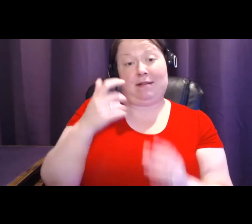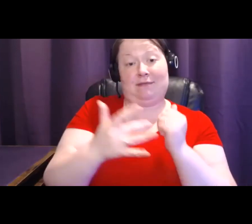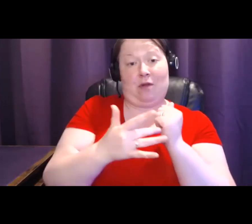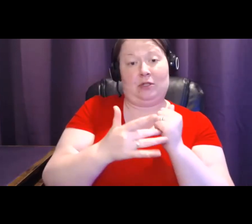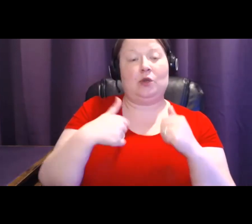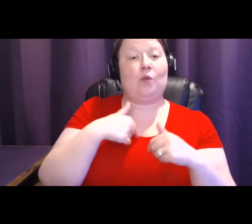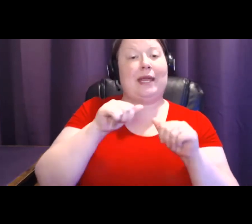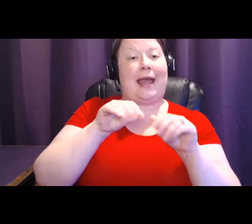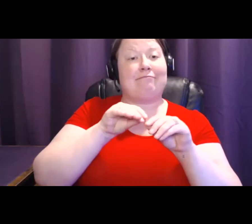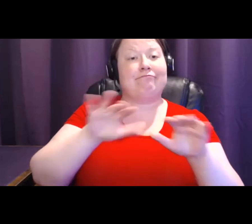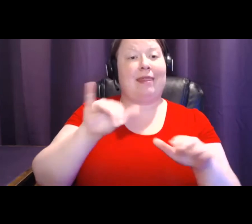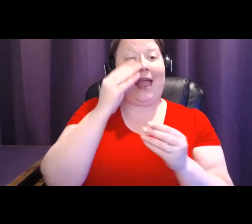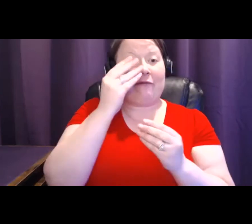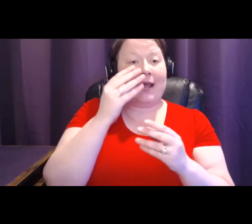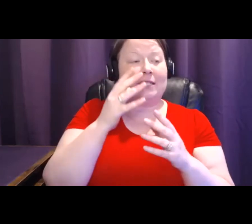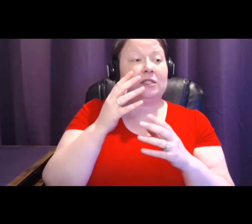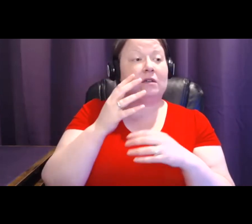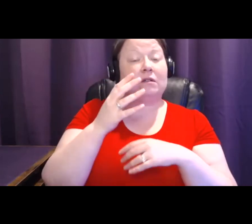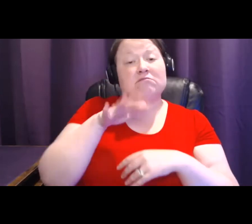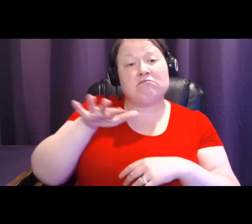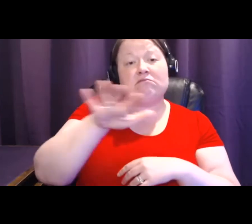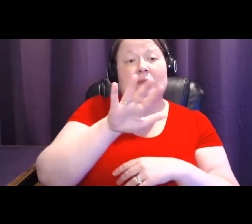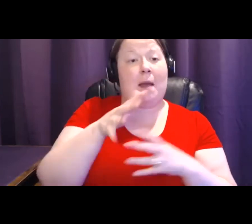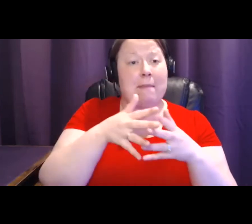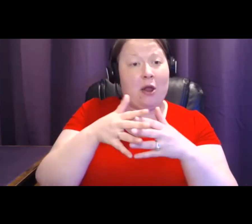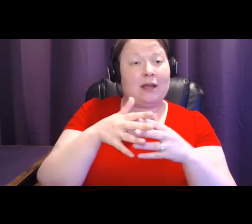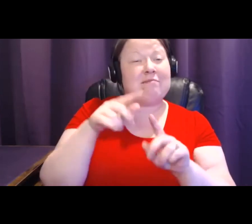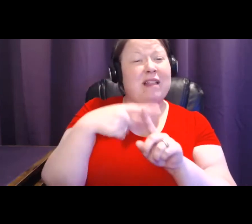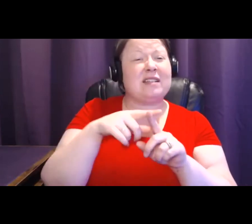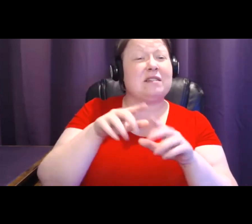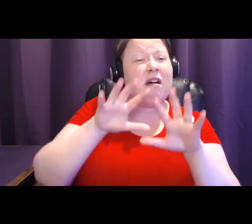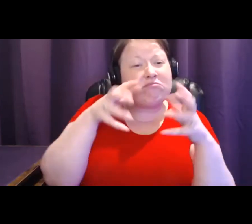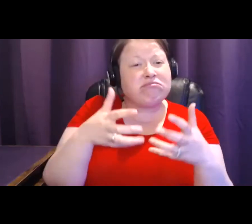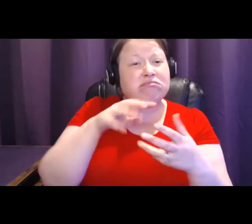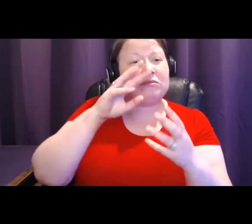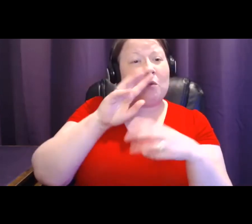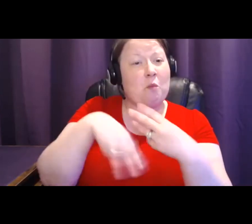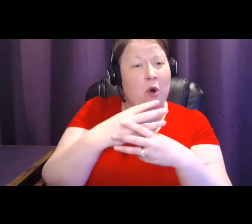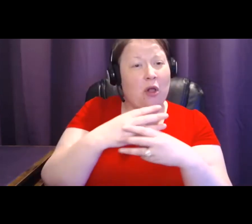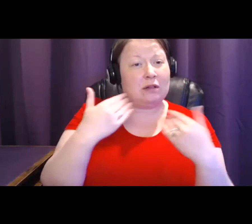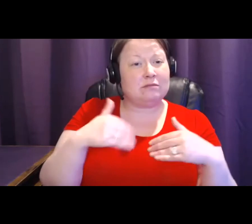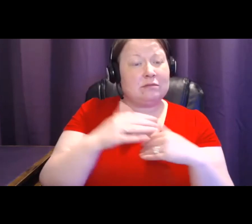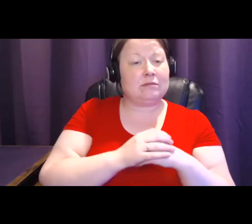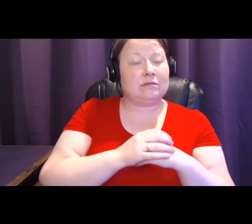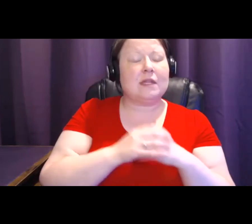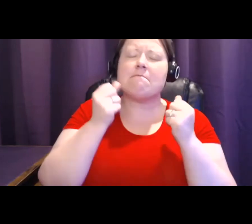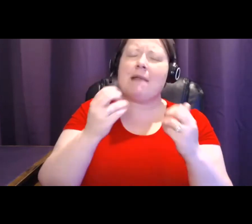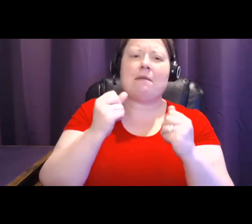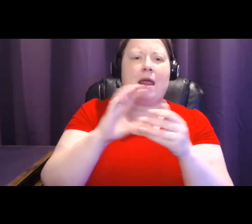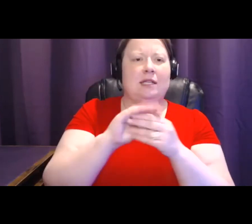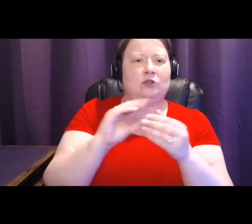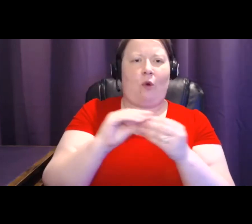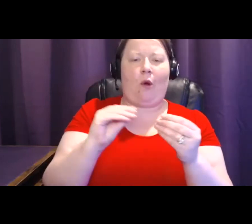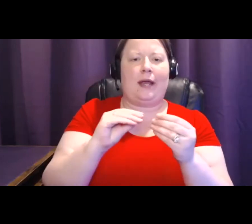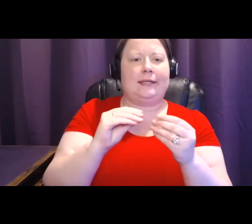country, all over the world. We've had so many stories come out of women who have